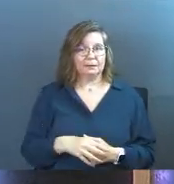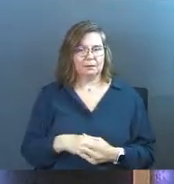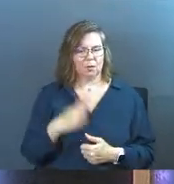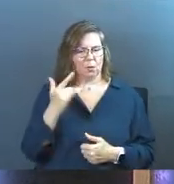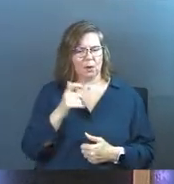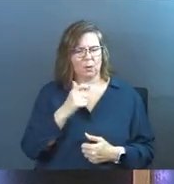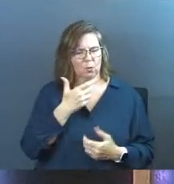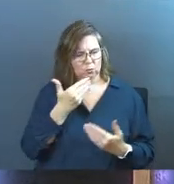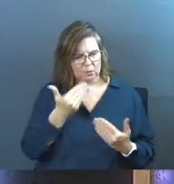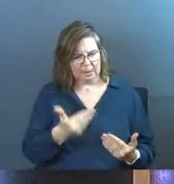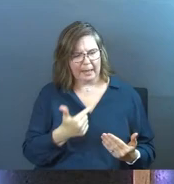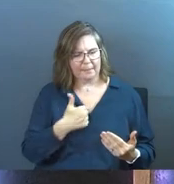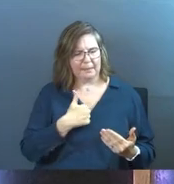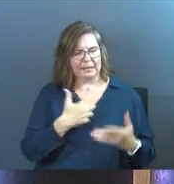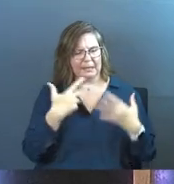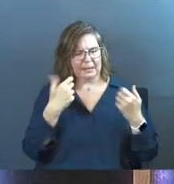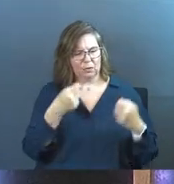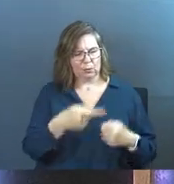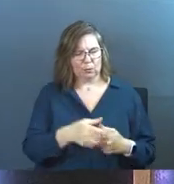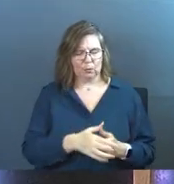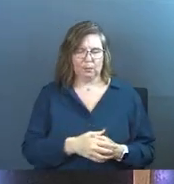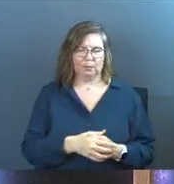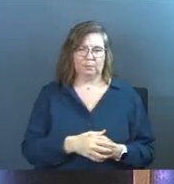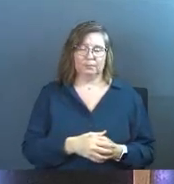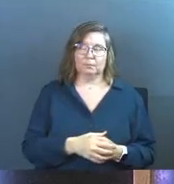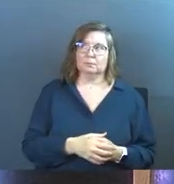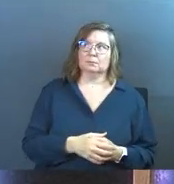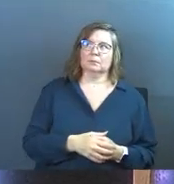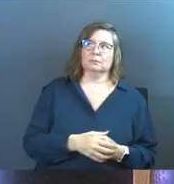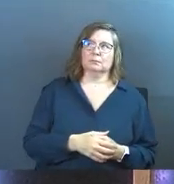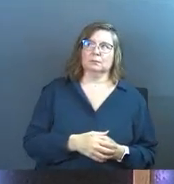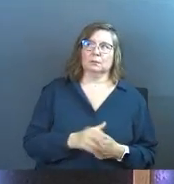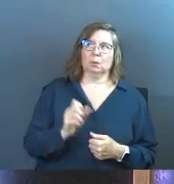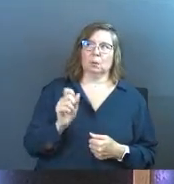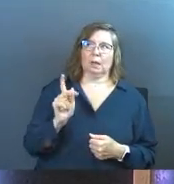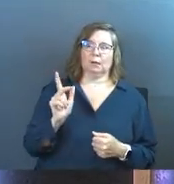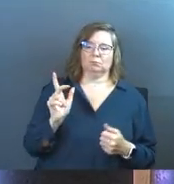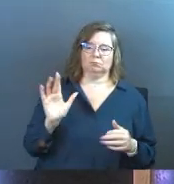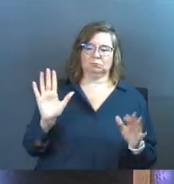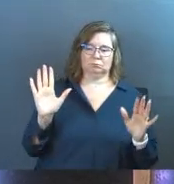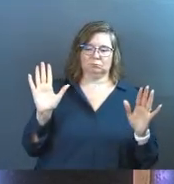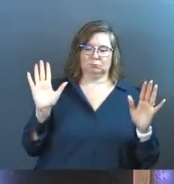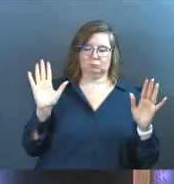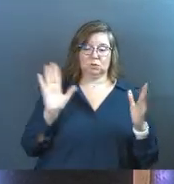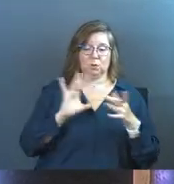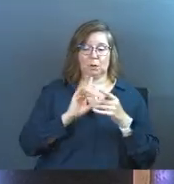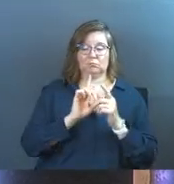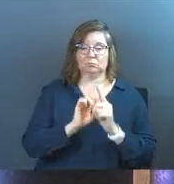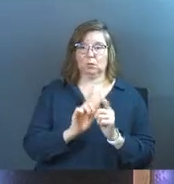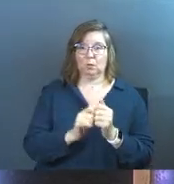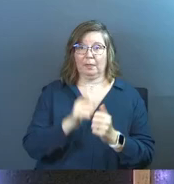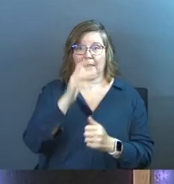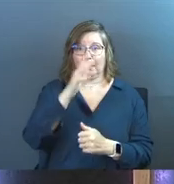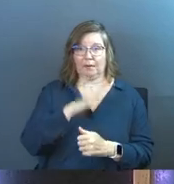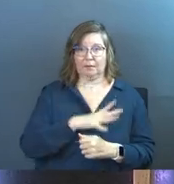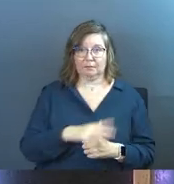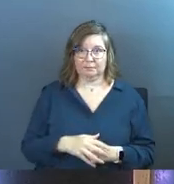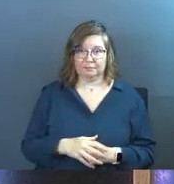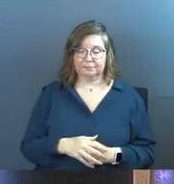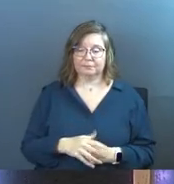Why won't you let me heal you? Okay. So I entered into that relationship with that guy